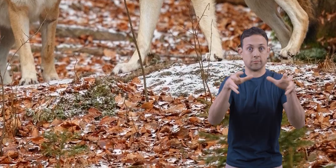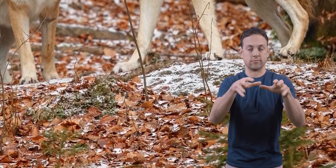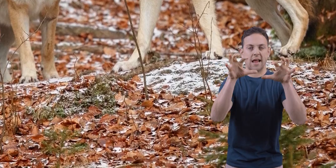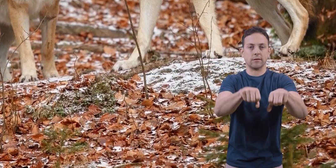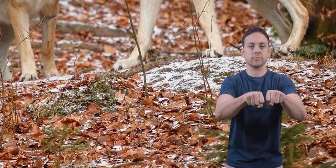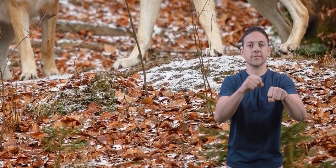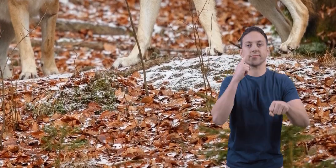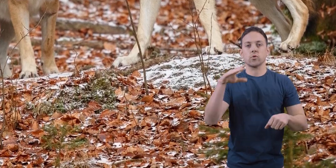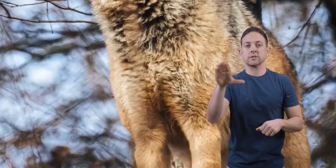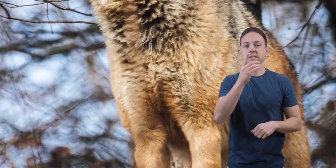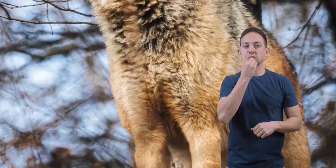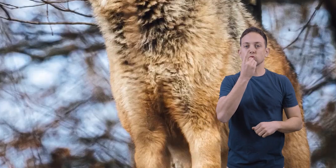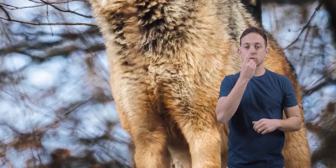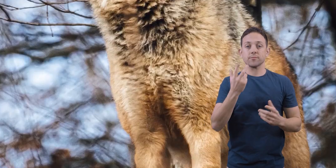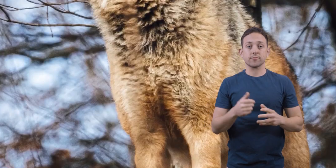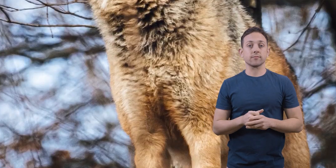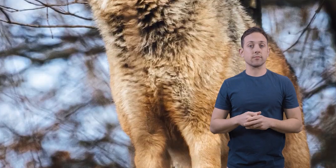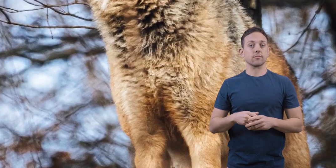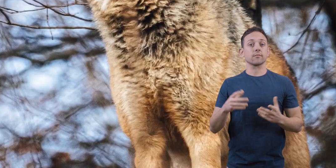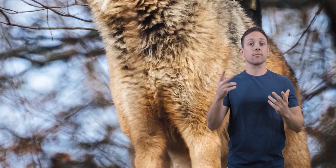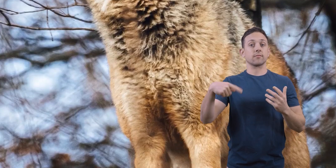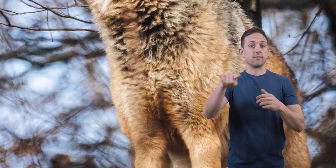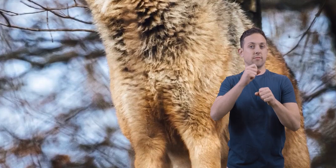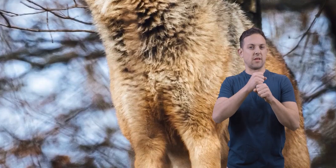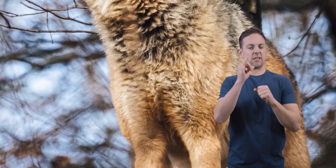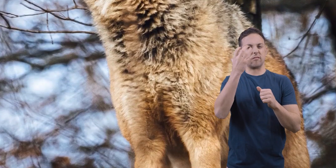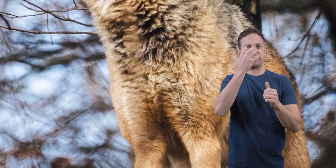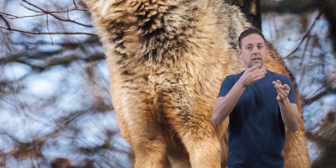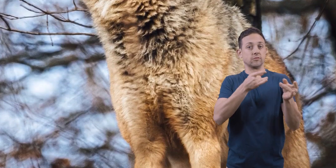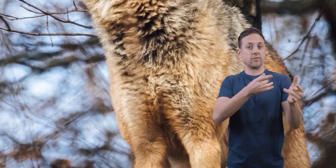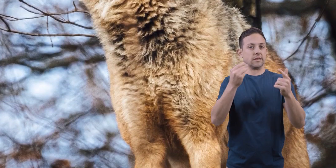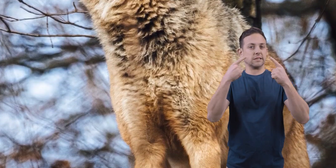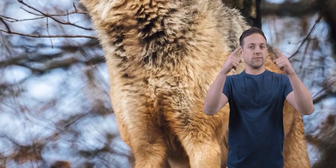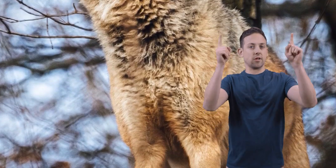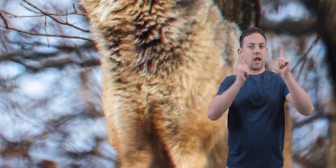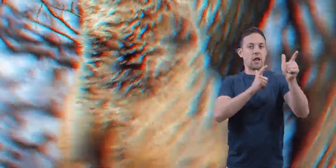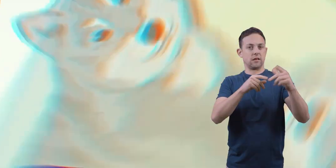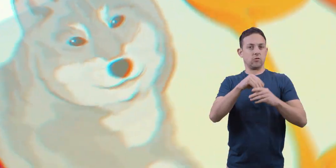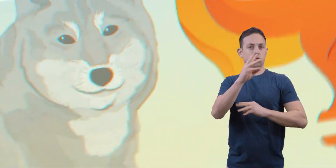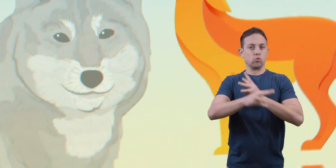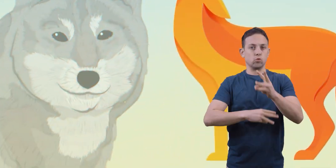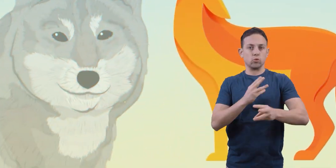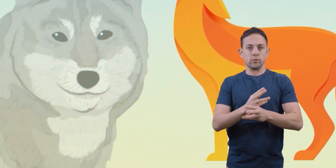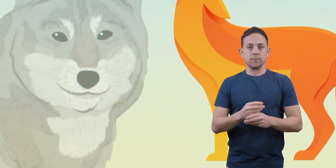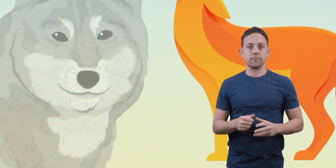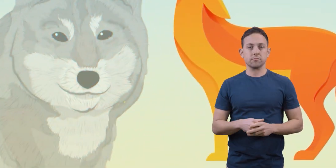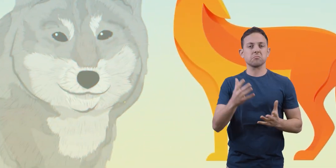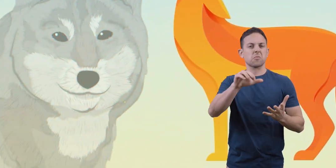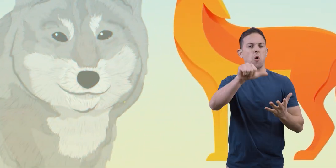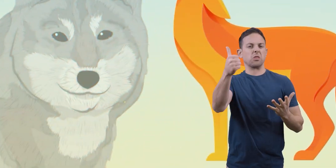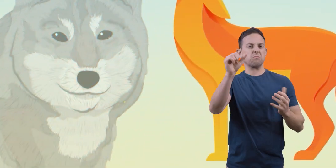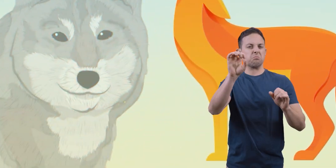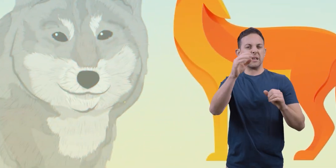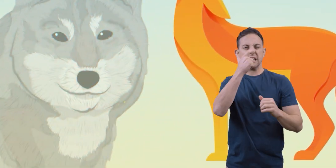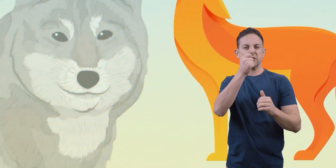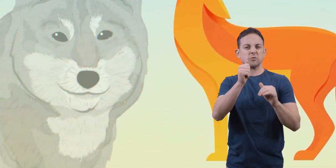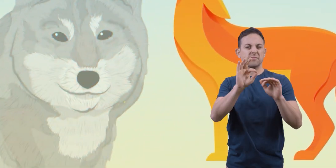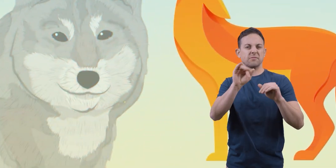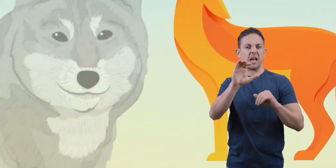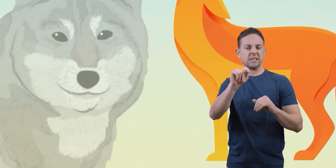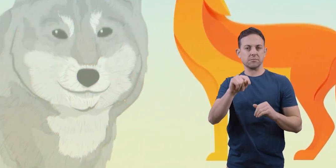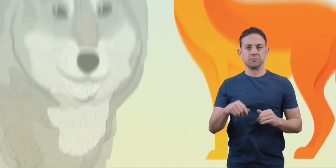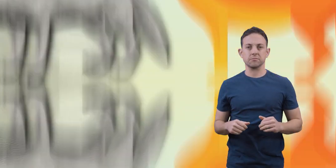effort to catch their dinner, making them efficient and successful hunters in the wild. Other interesting facts.